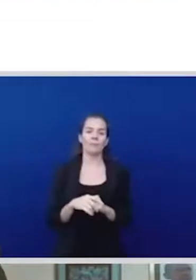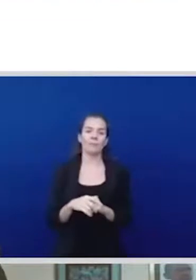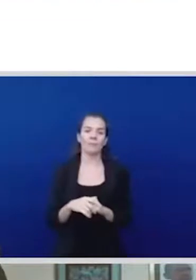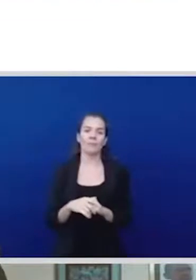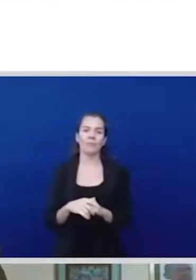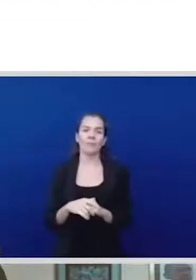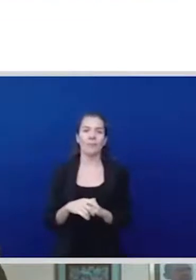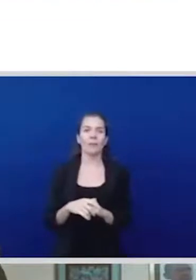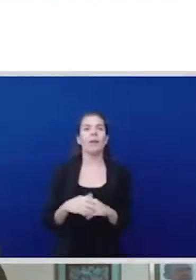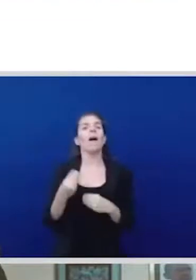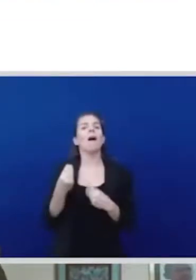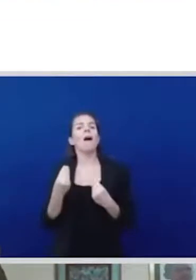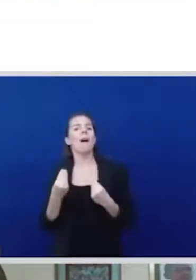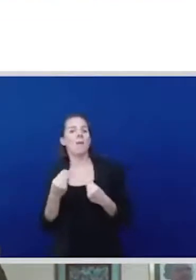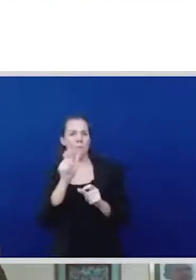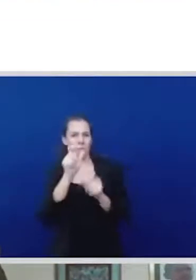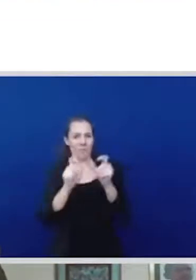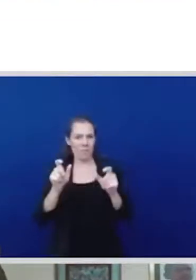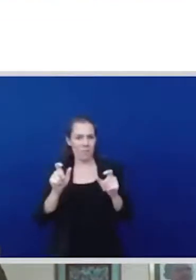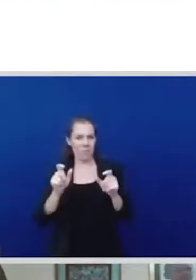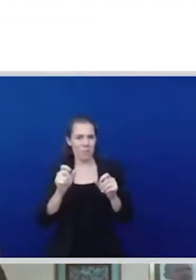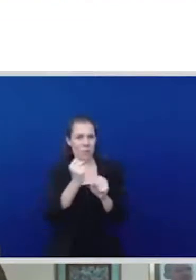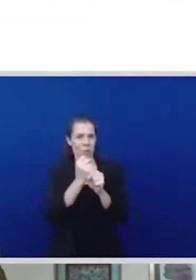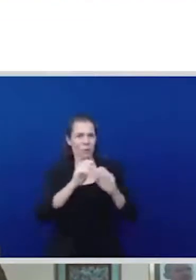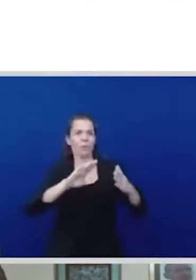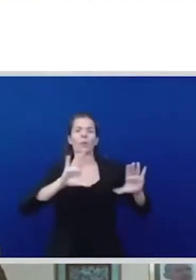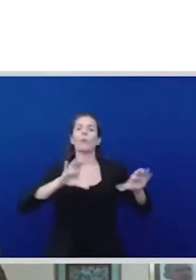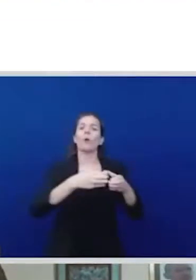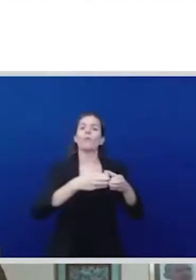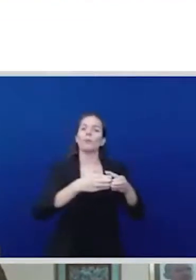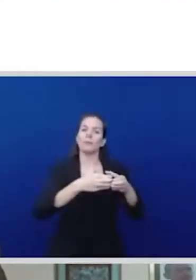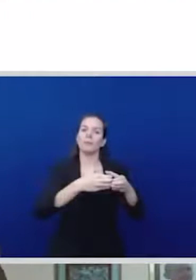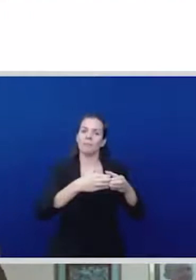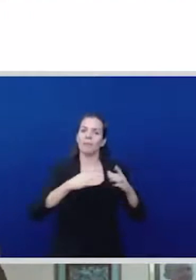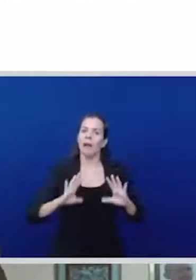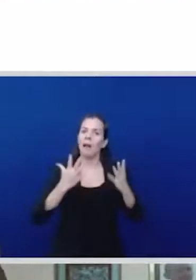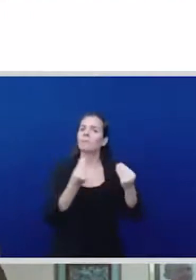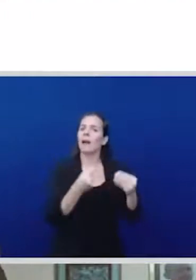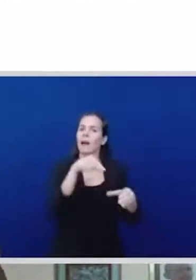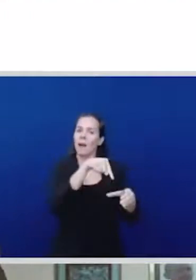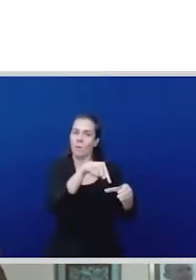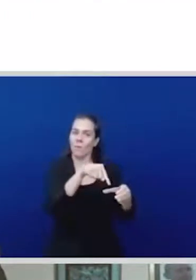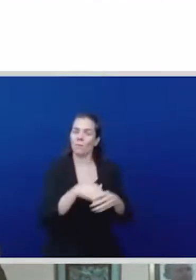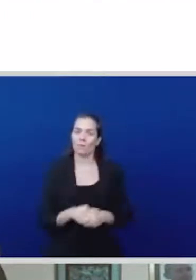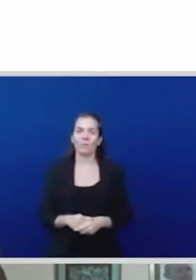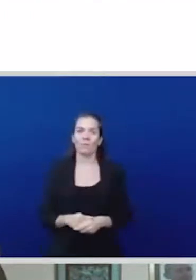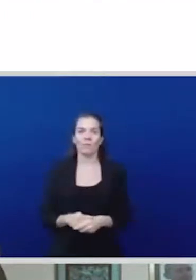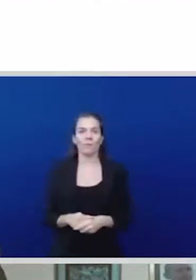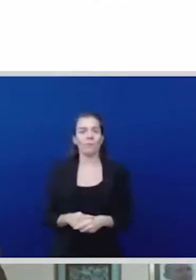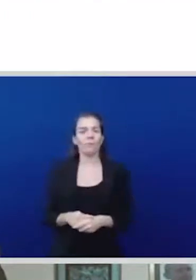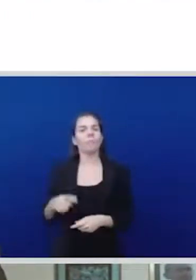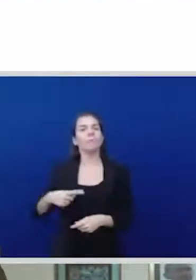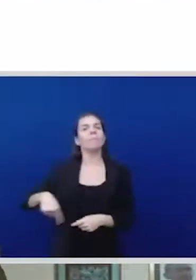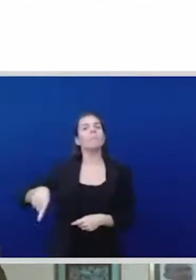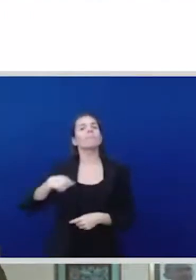do so we need to also look at what they're doing look at how they're responding so we have to look at the frontline community work